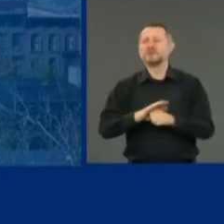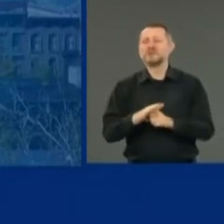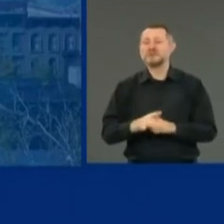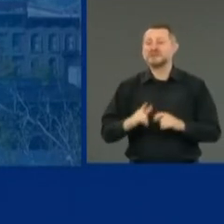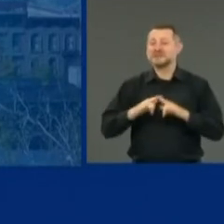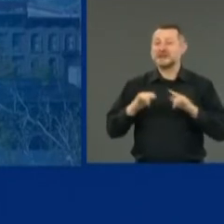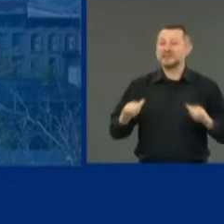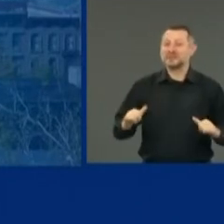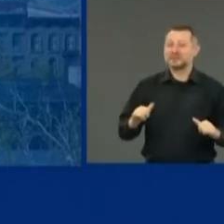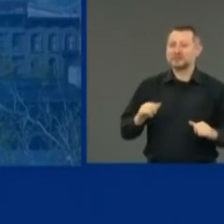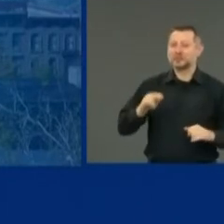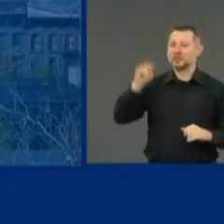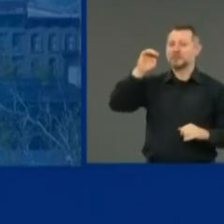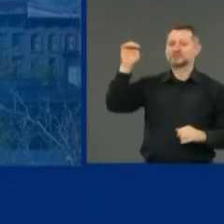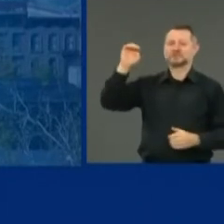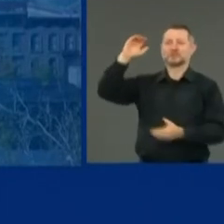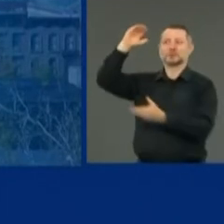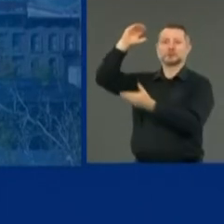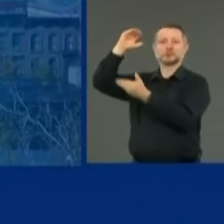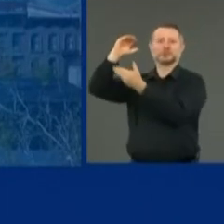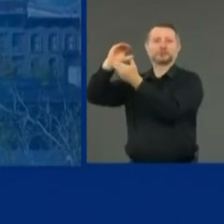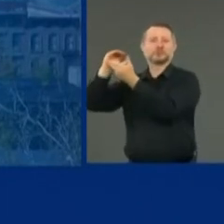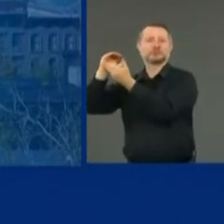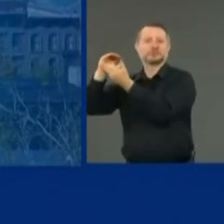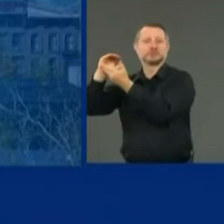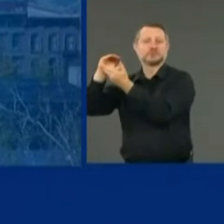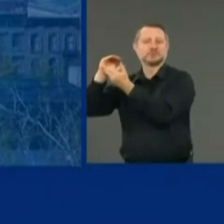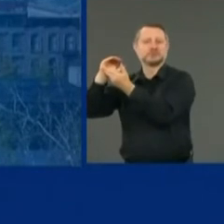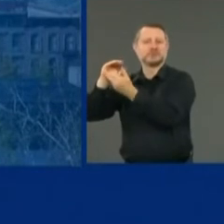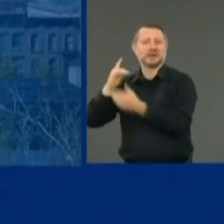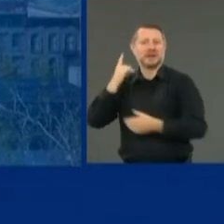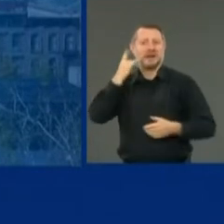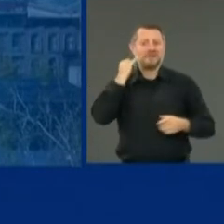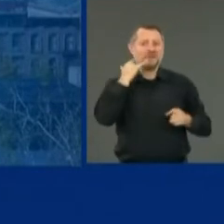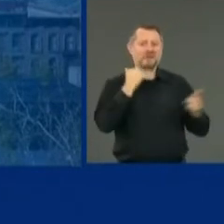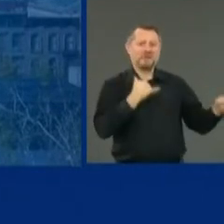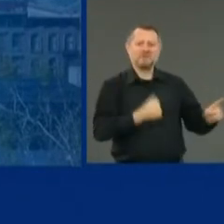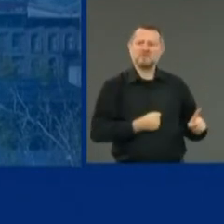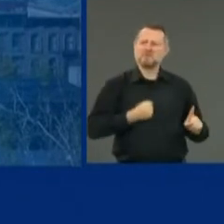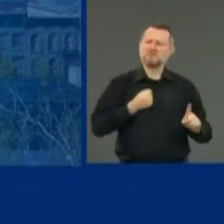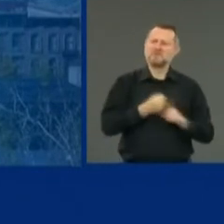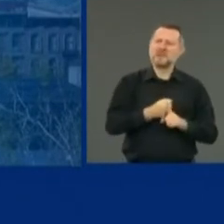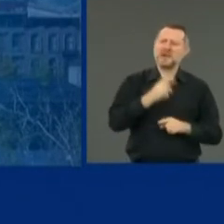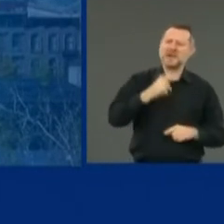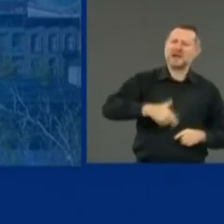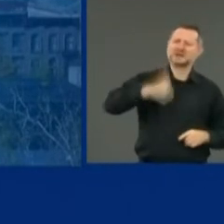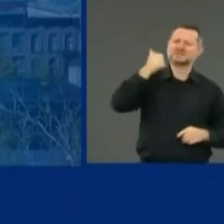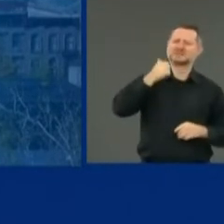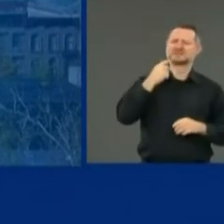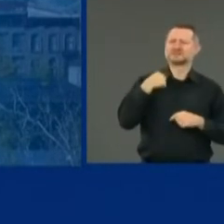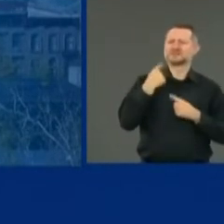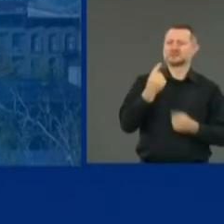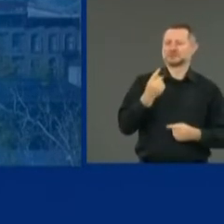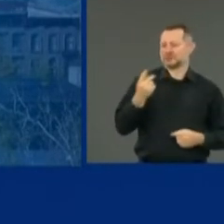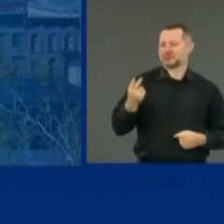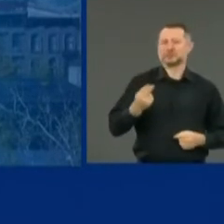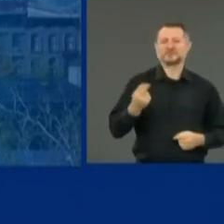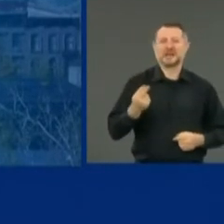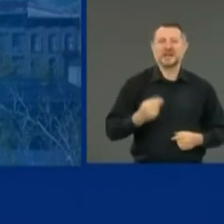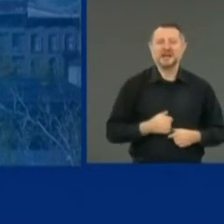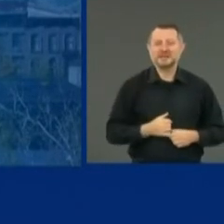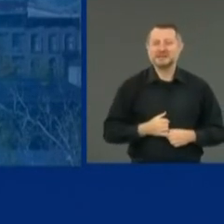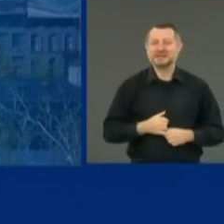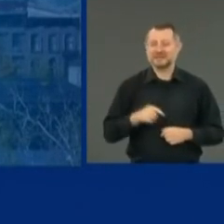That's us. California posted highest number of new coronavirus cases on Thursday. Florida,